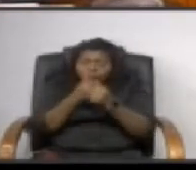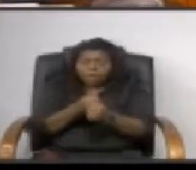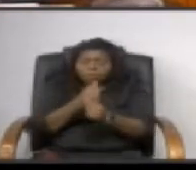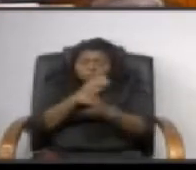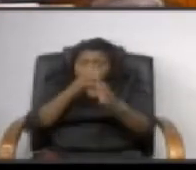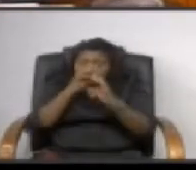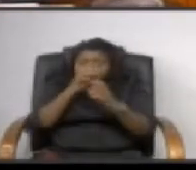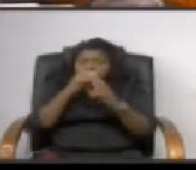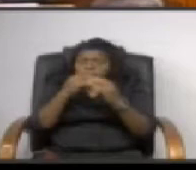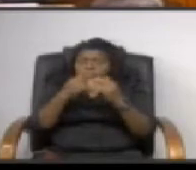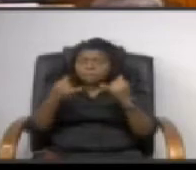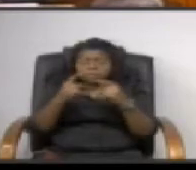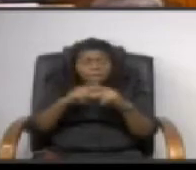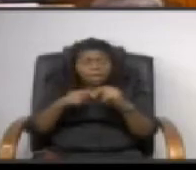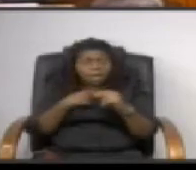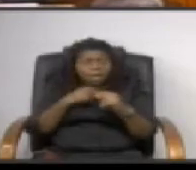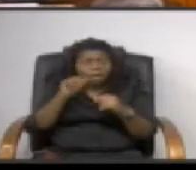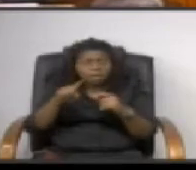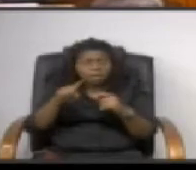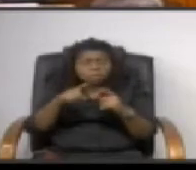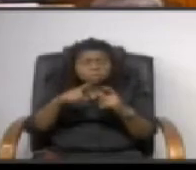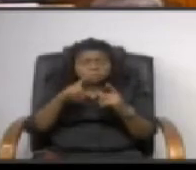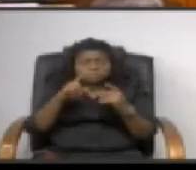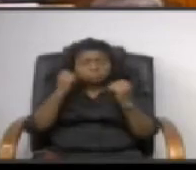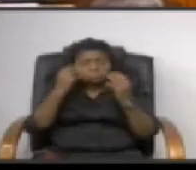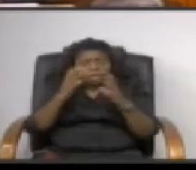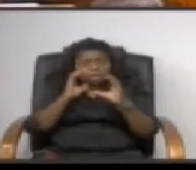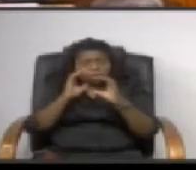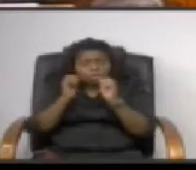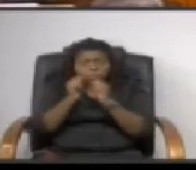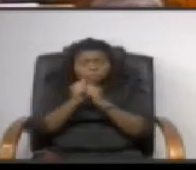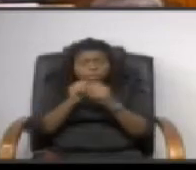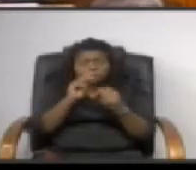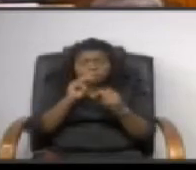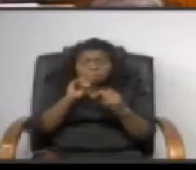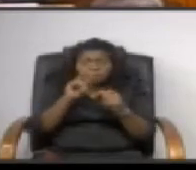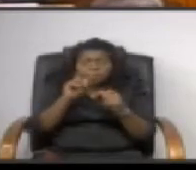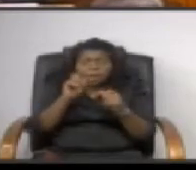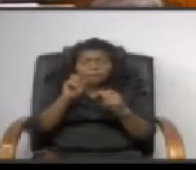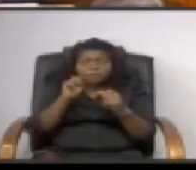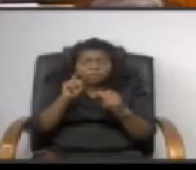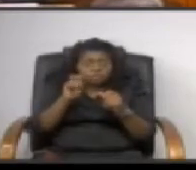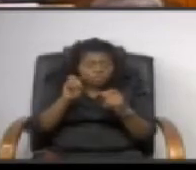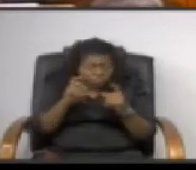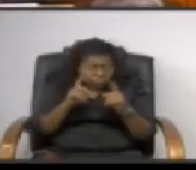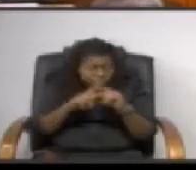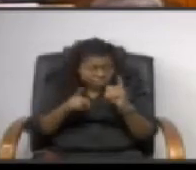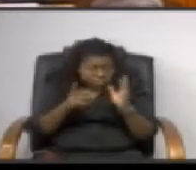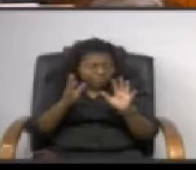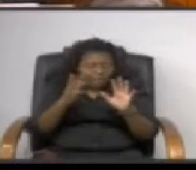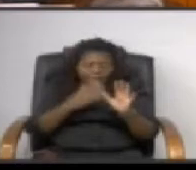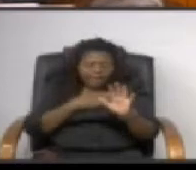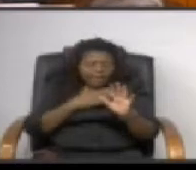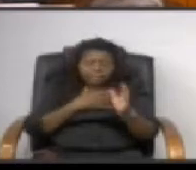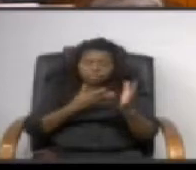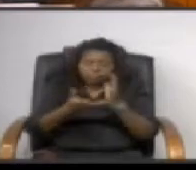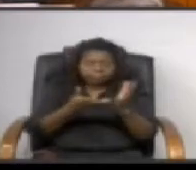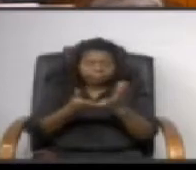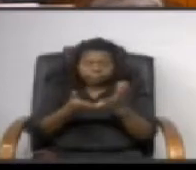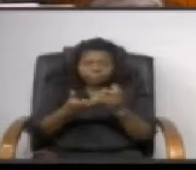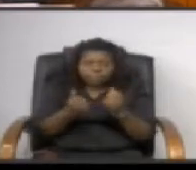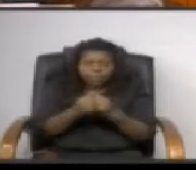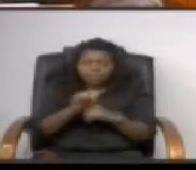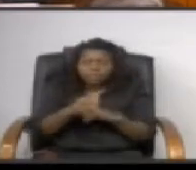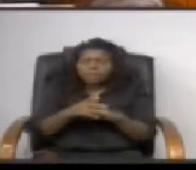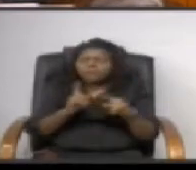asked milestone i've actually been in many communications with milestone i'm glad to talk about that anytime but i asked when would you